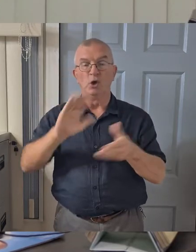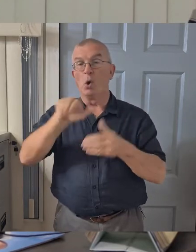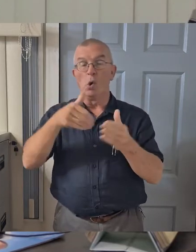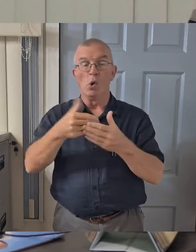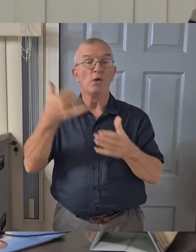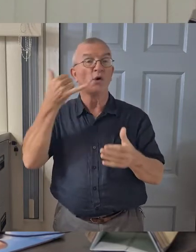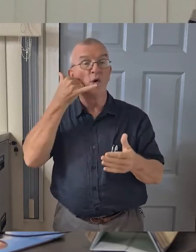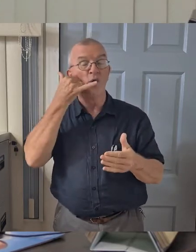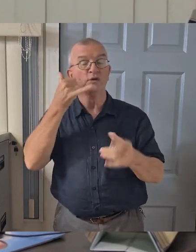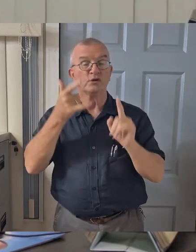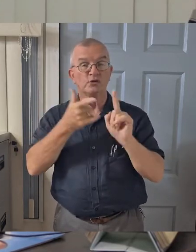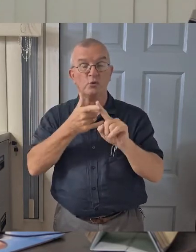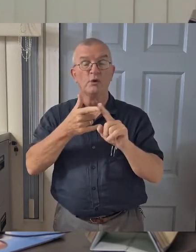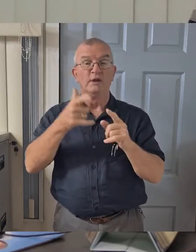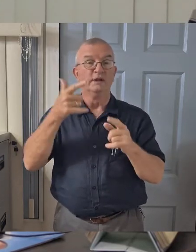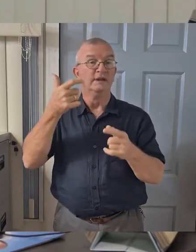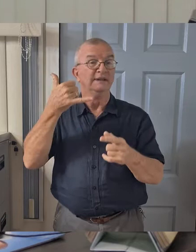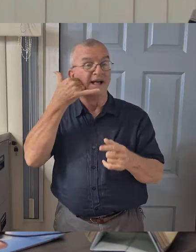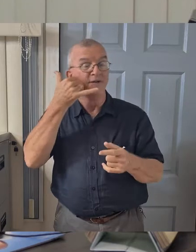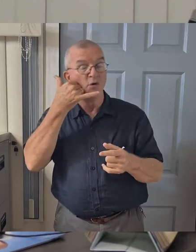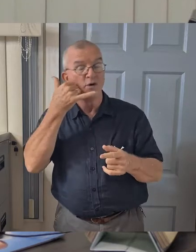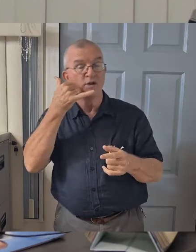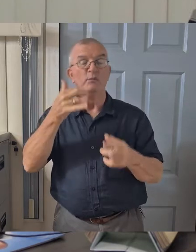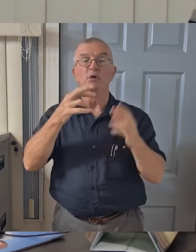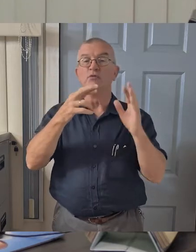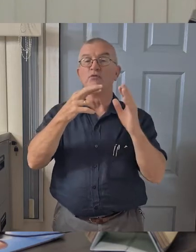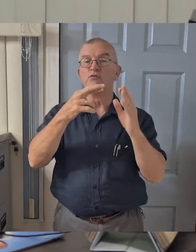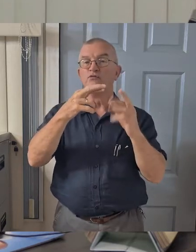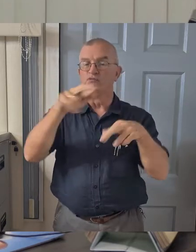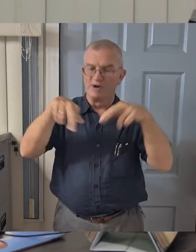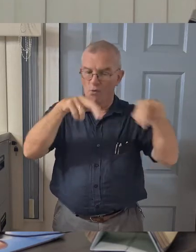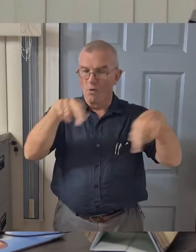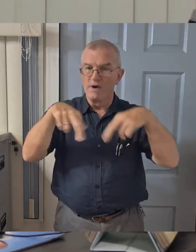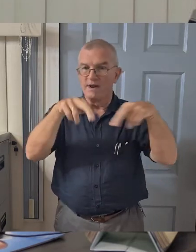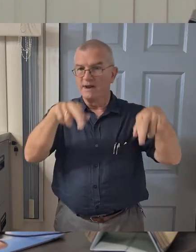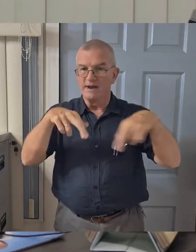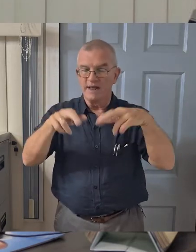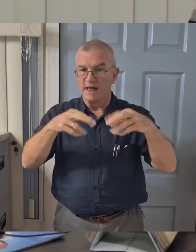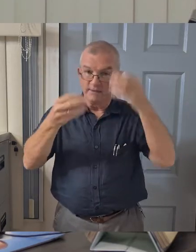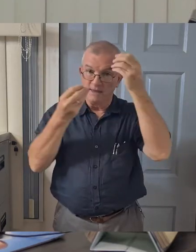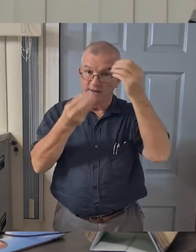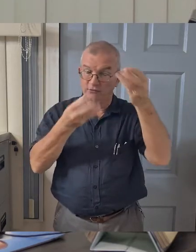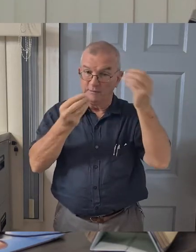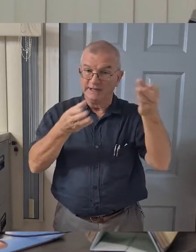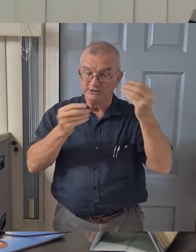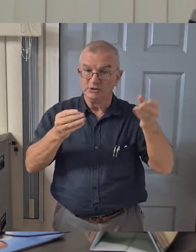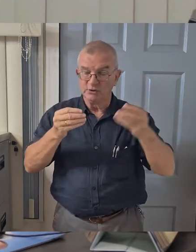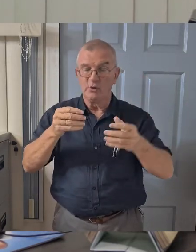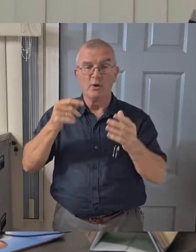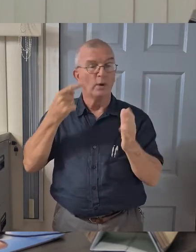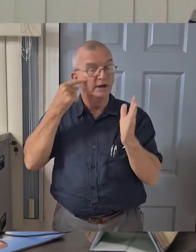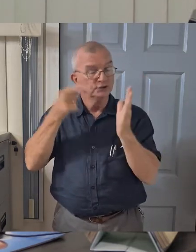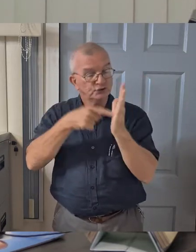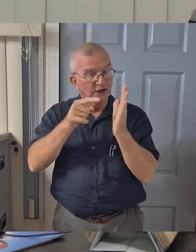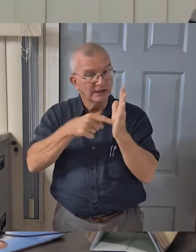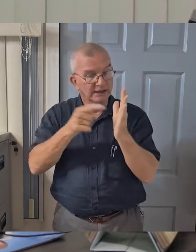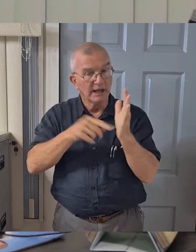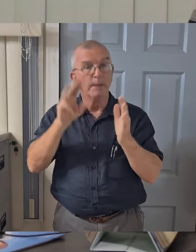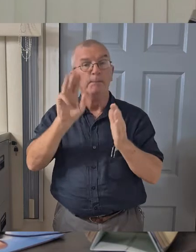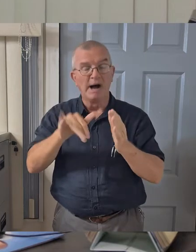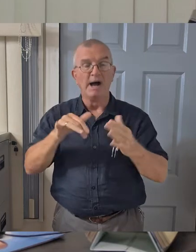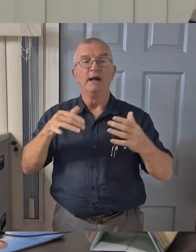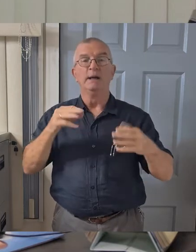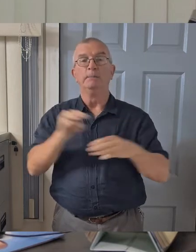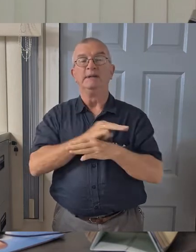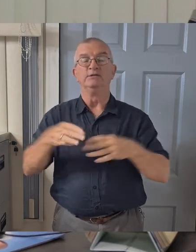hotline will be recorded and the information will be available to be analyzed by the Ministry of Public